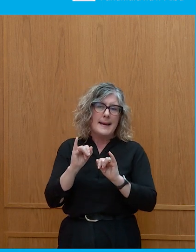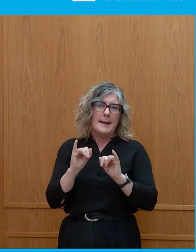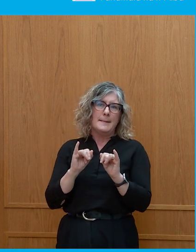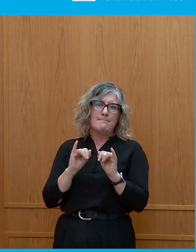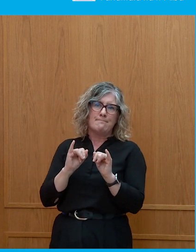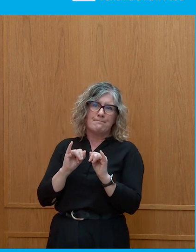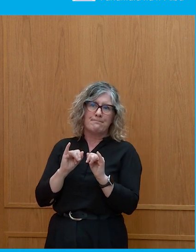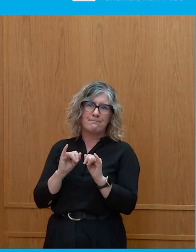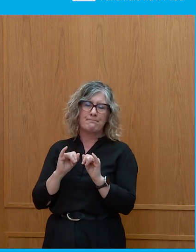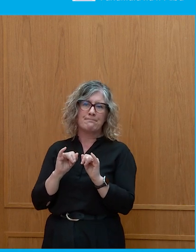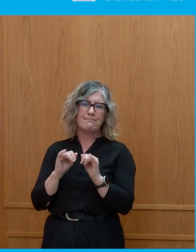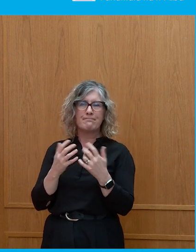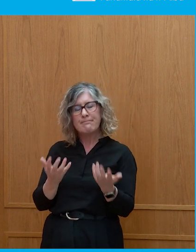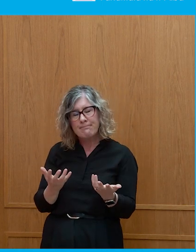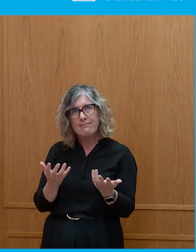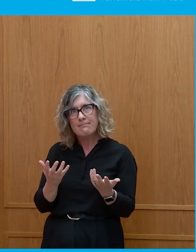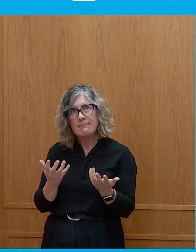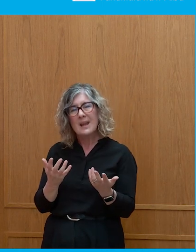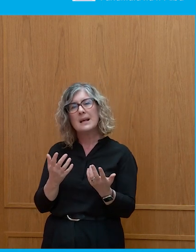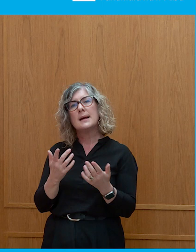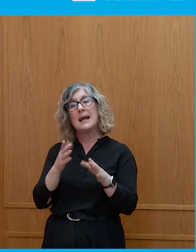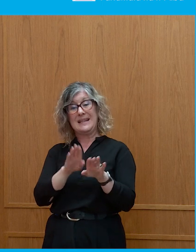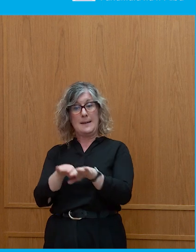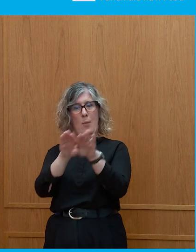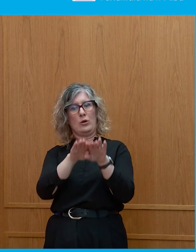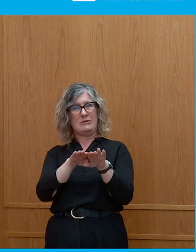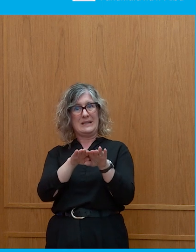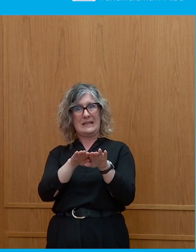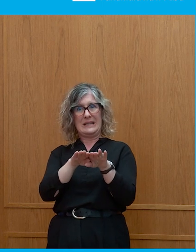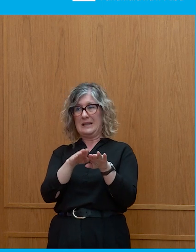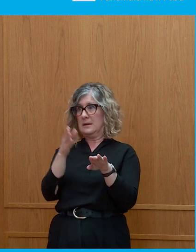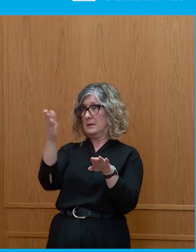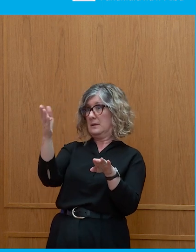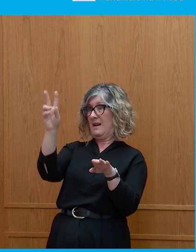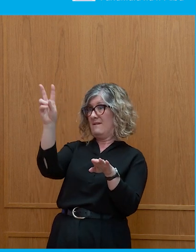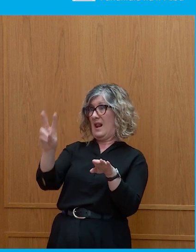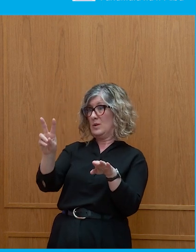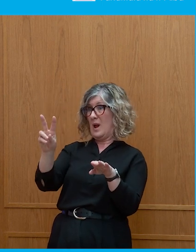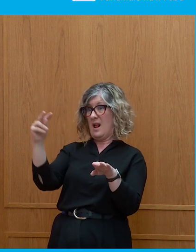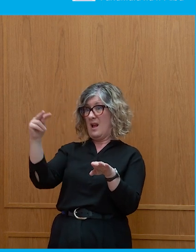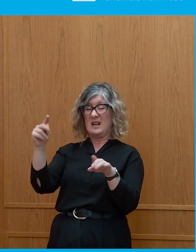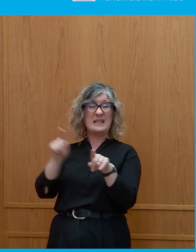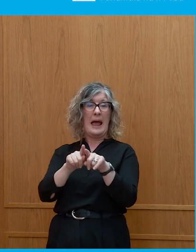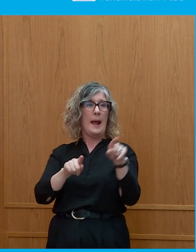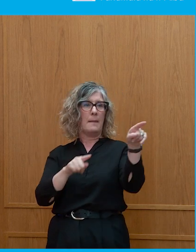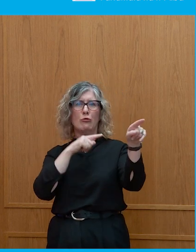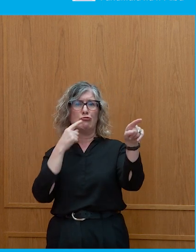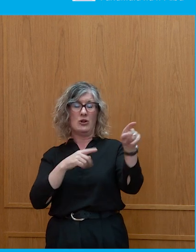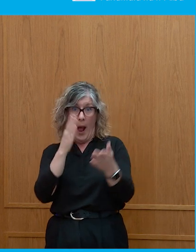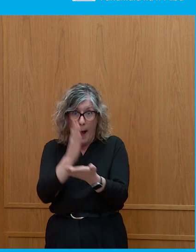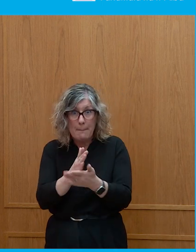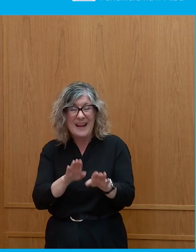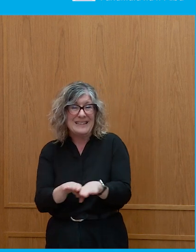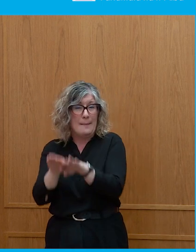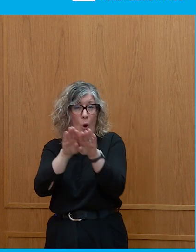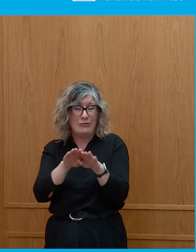I mean, it's, you know, democracy is to Venezuela as democracy is to Russia, right? There's no real democracy there. But